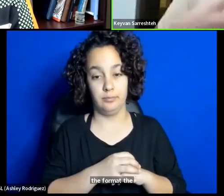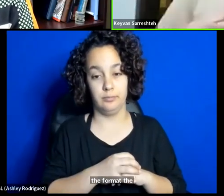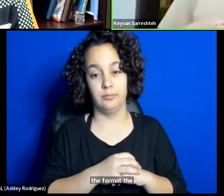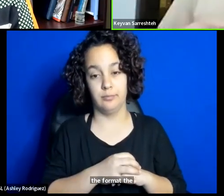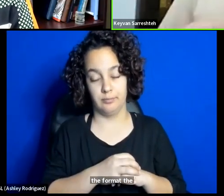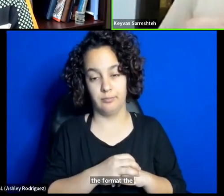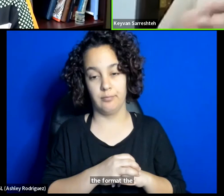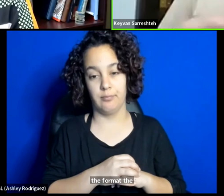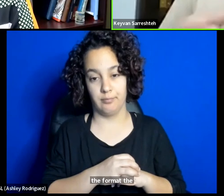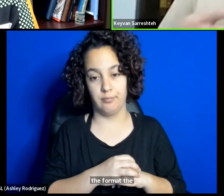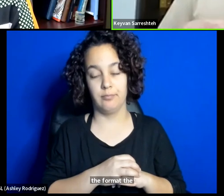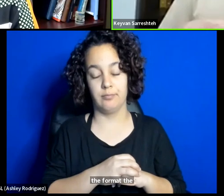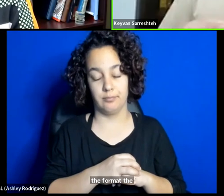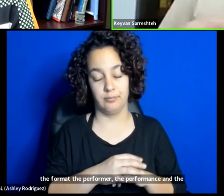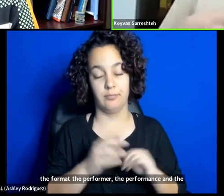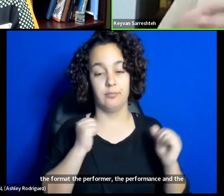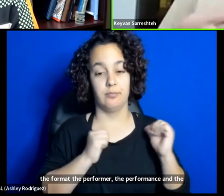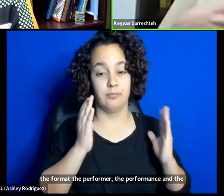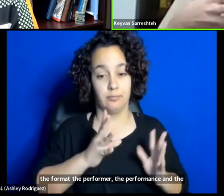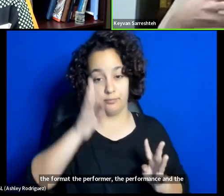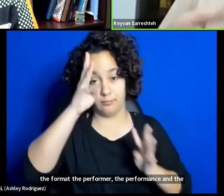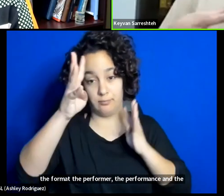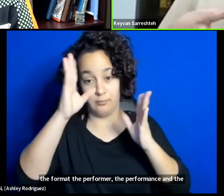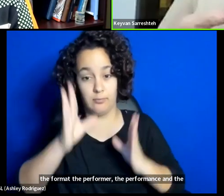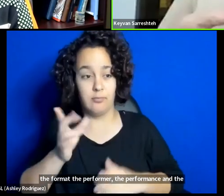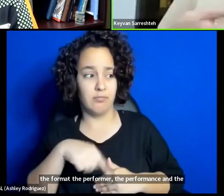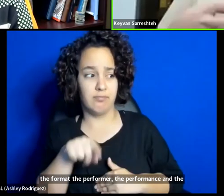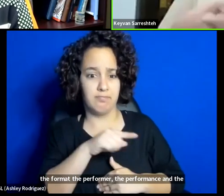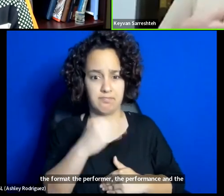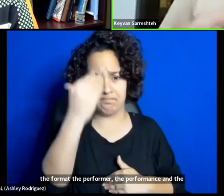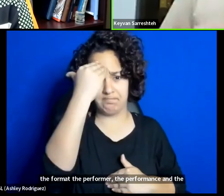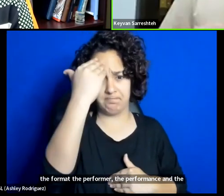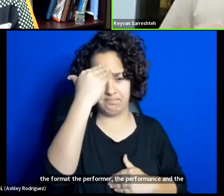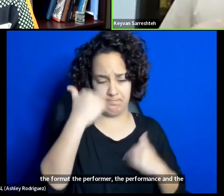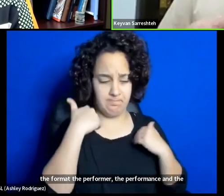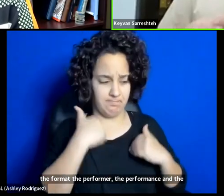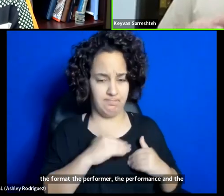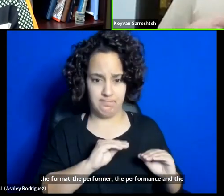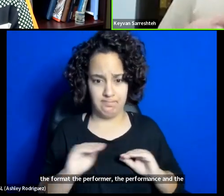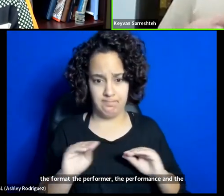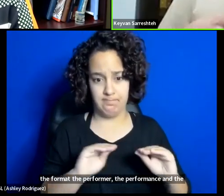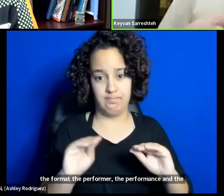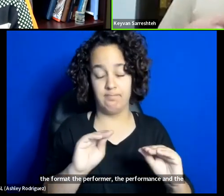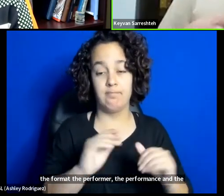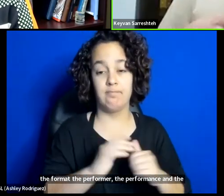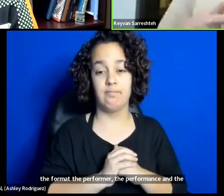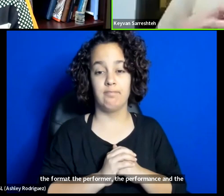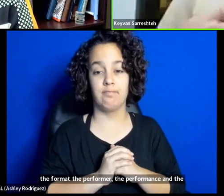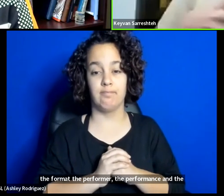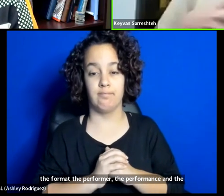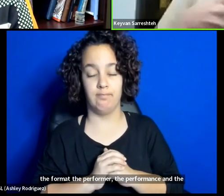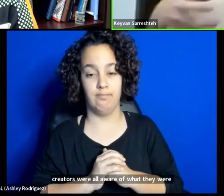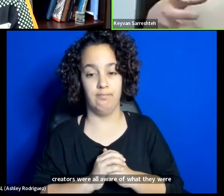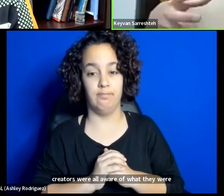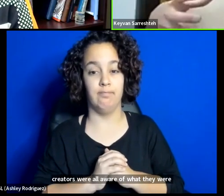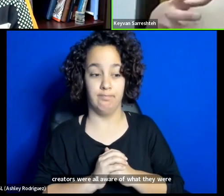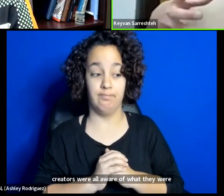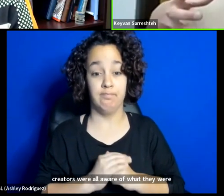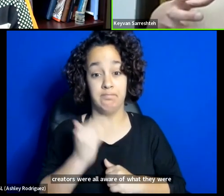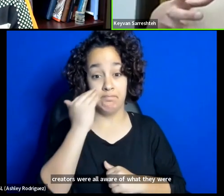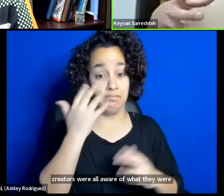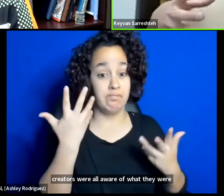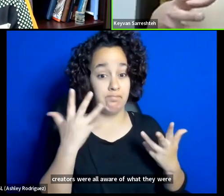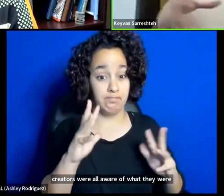creators were all aware of what they were doing and how it was against everything